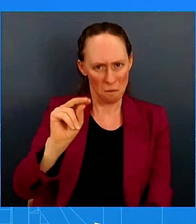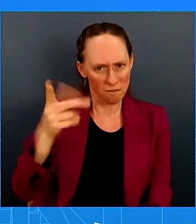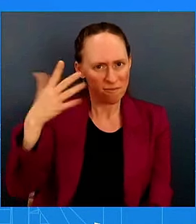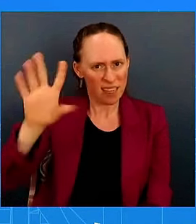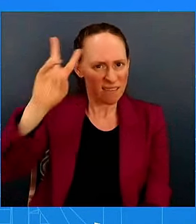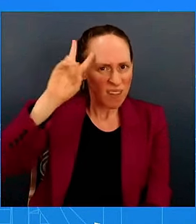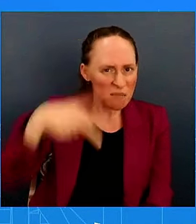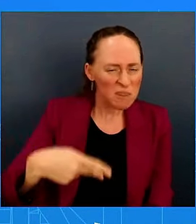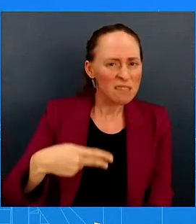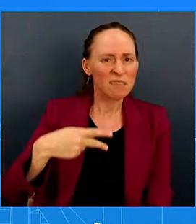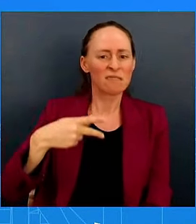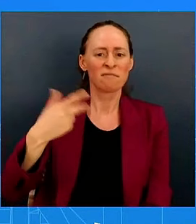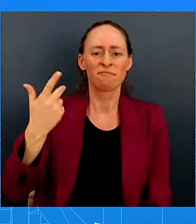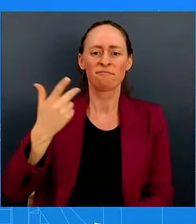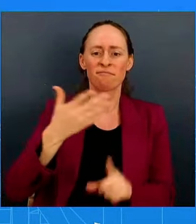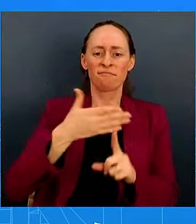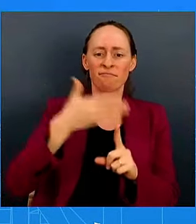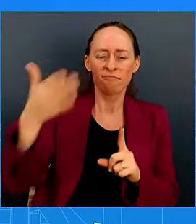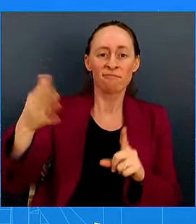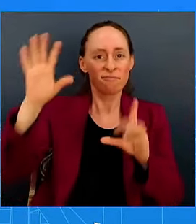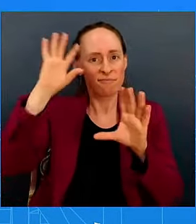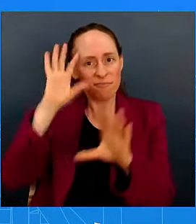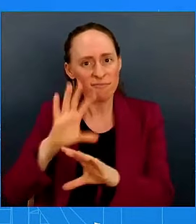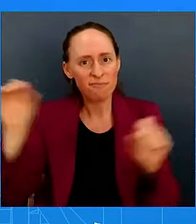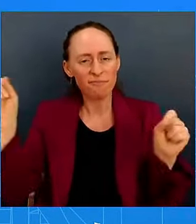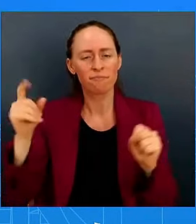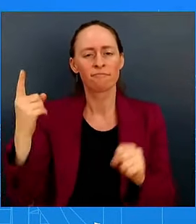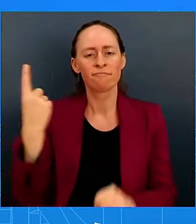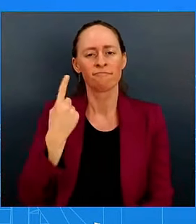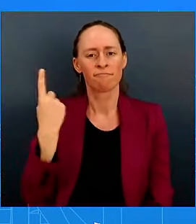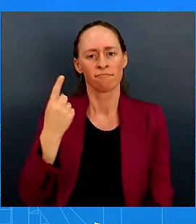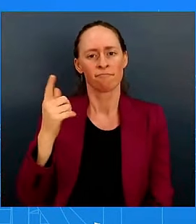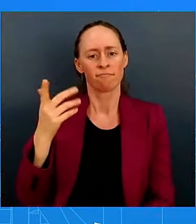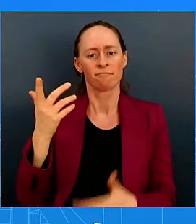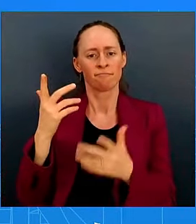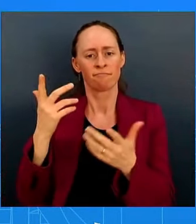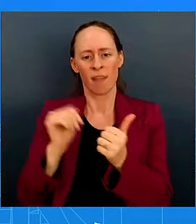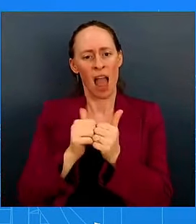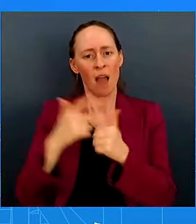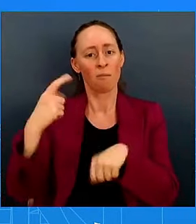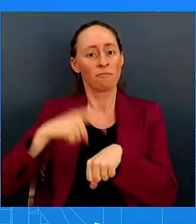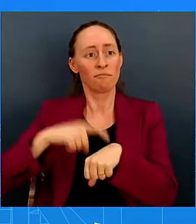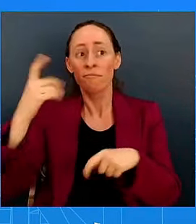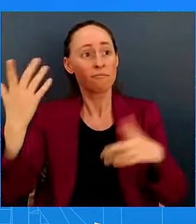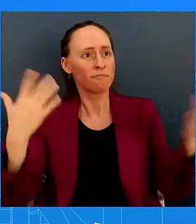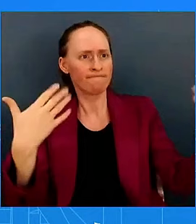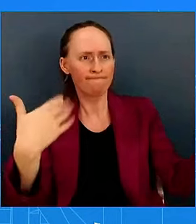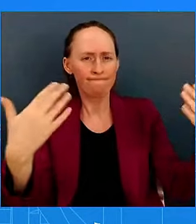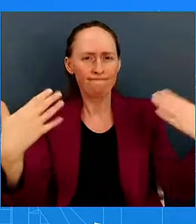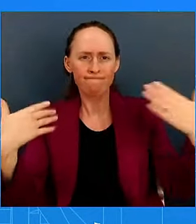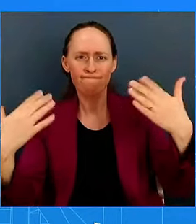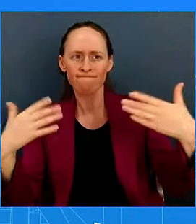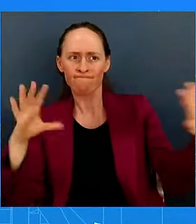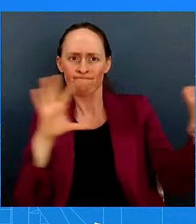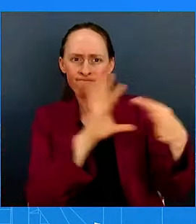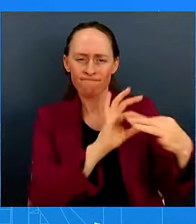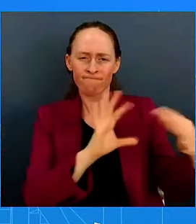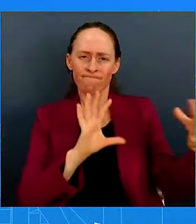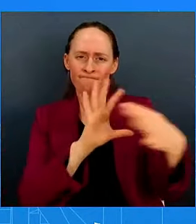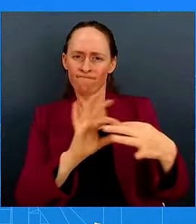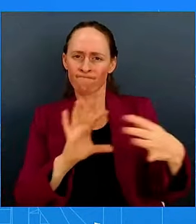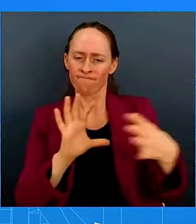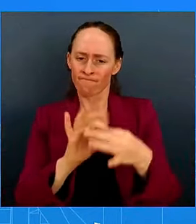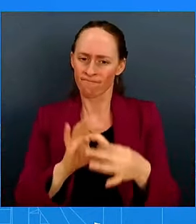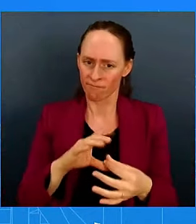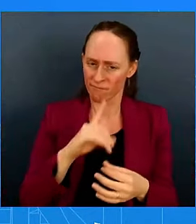how he's been able to bring partners and allies together on really important moments, critical moments